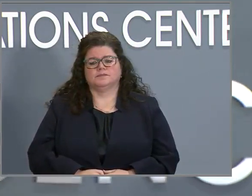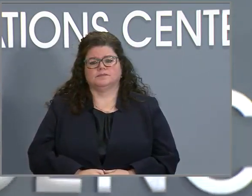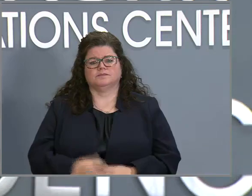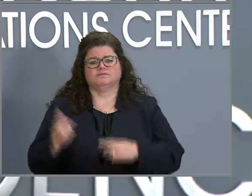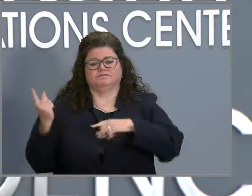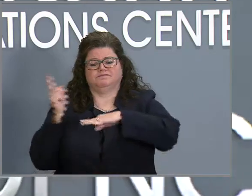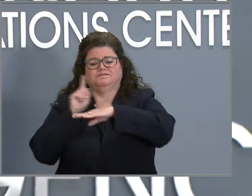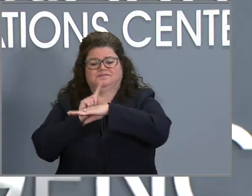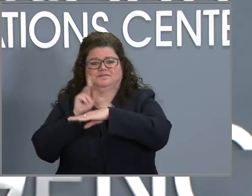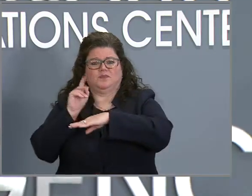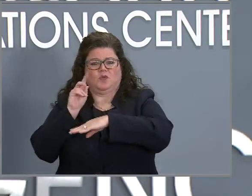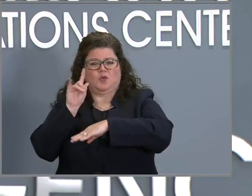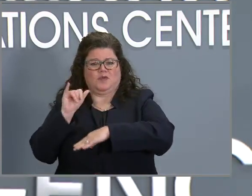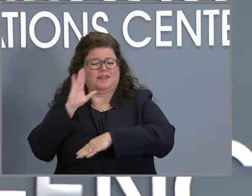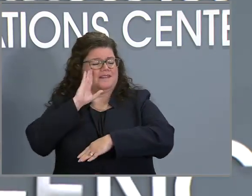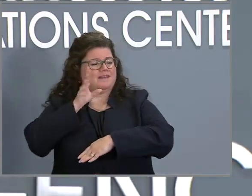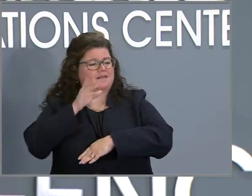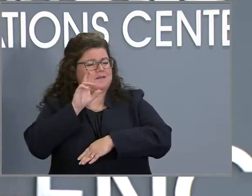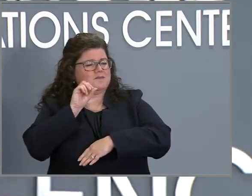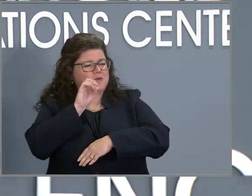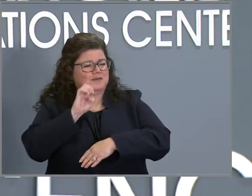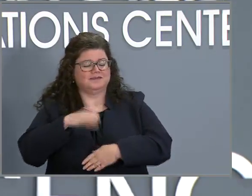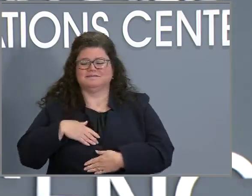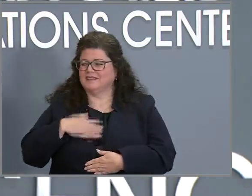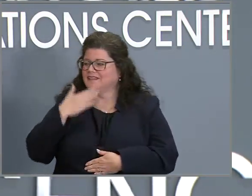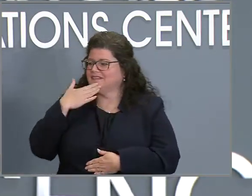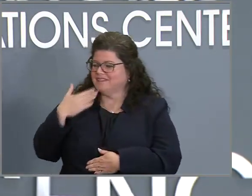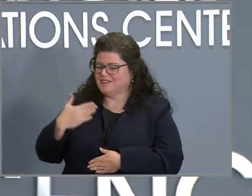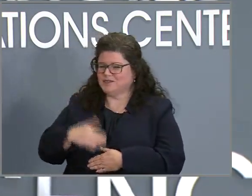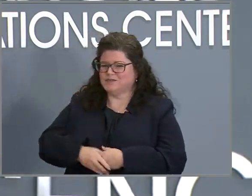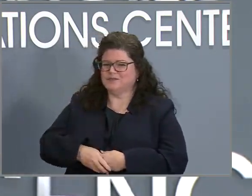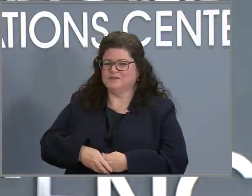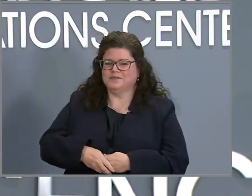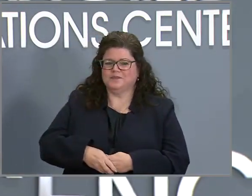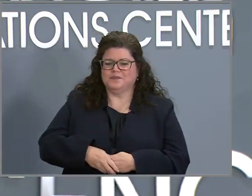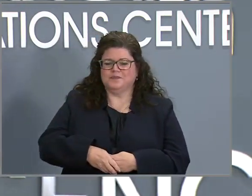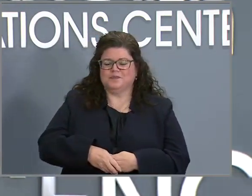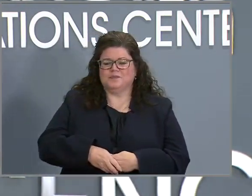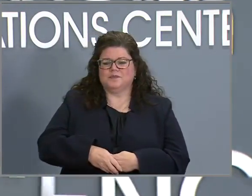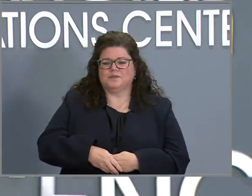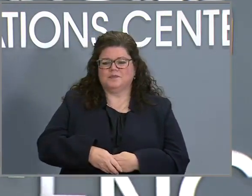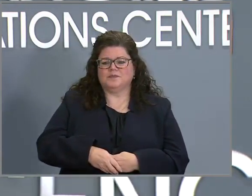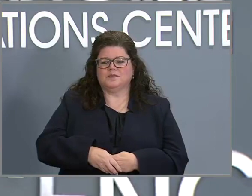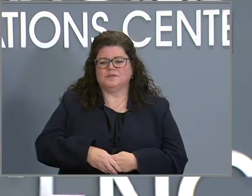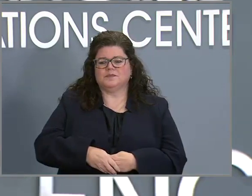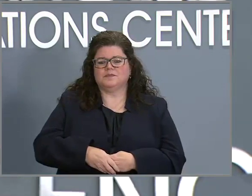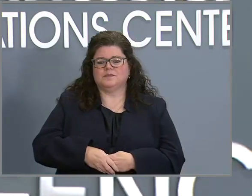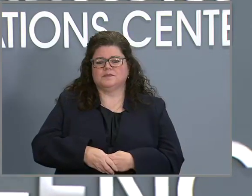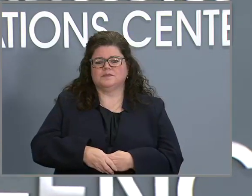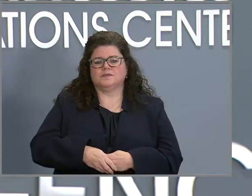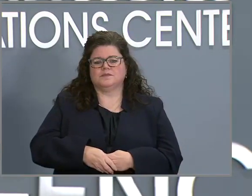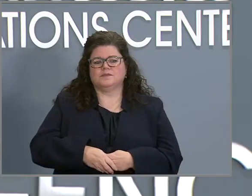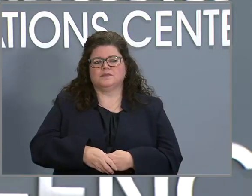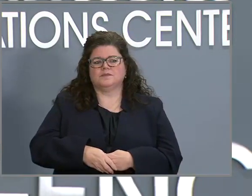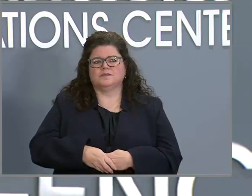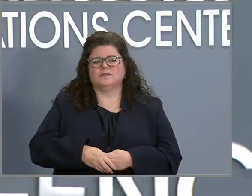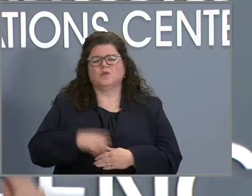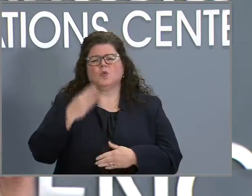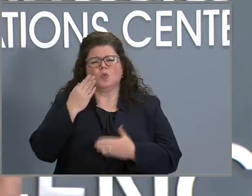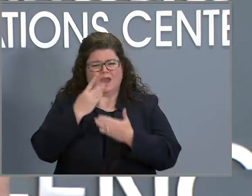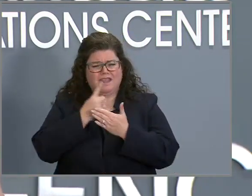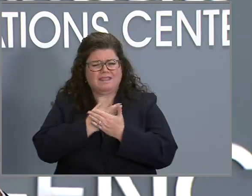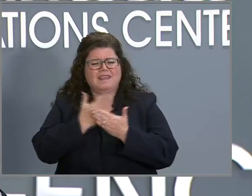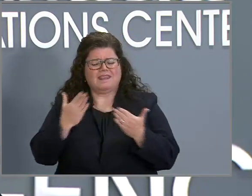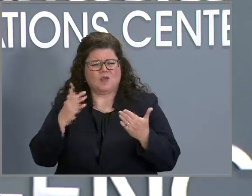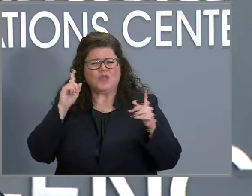Hi, Rose. Hi, thank you very much for taking my question. Um, I, um, you know, one of the things we're hearing is